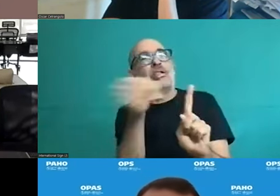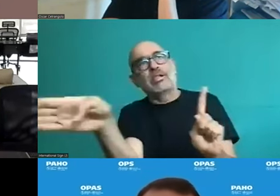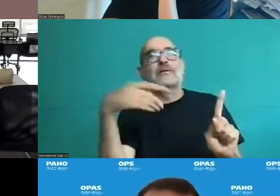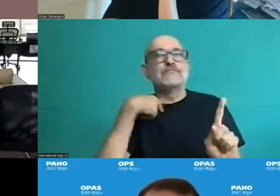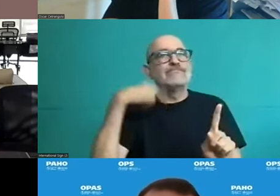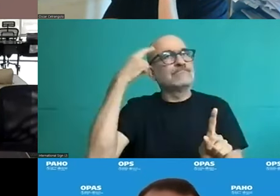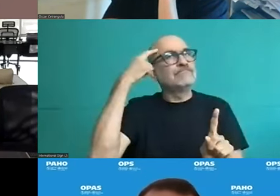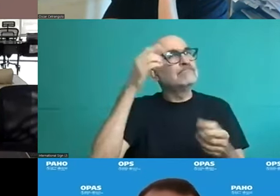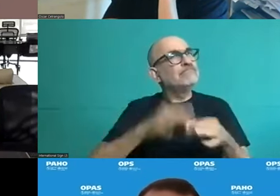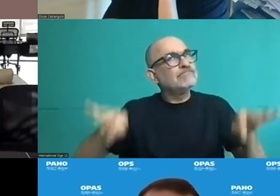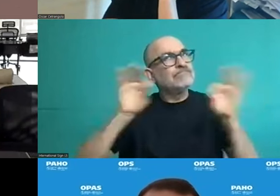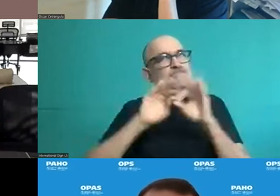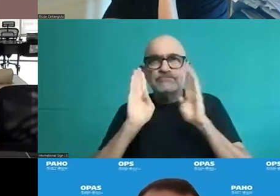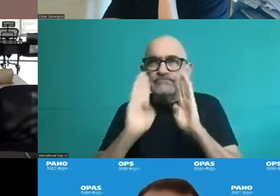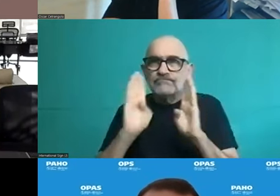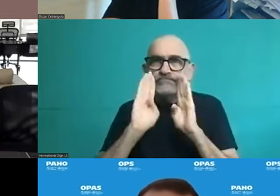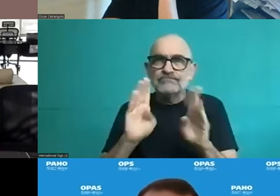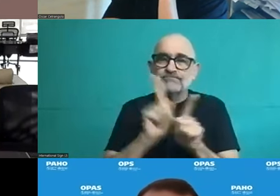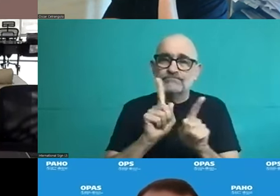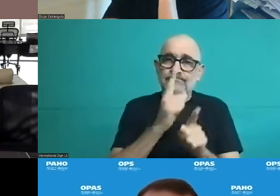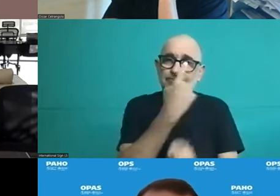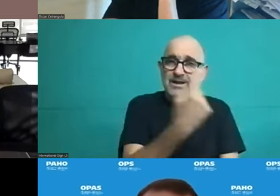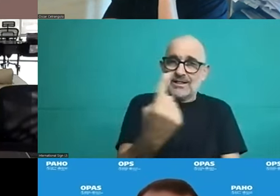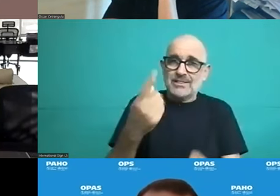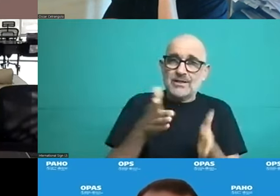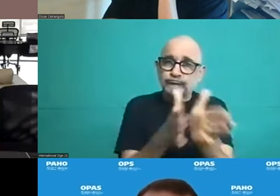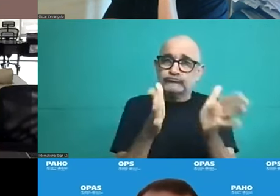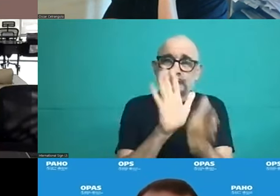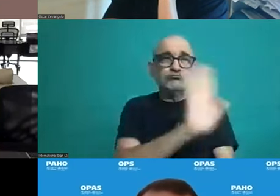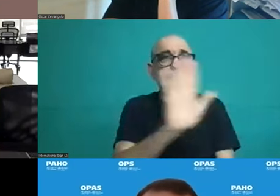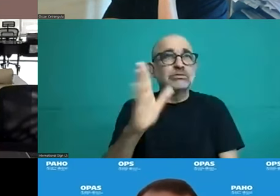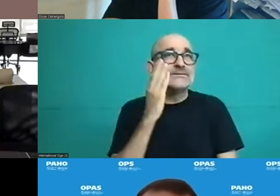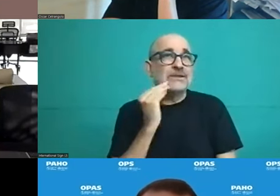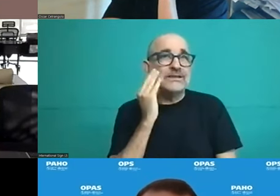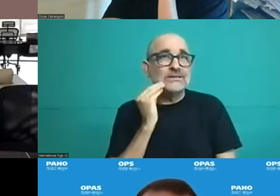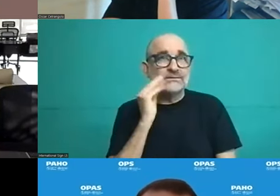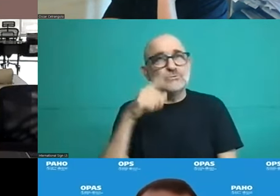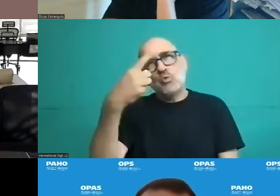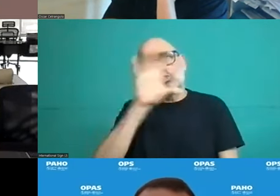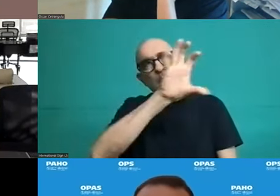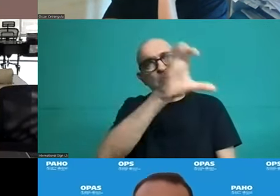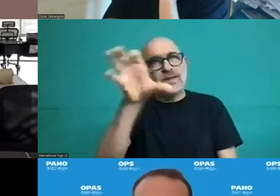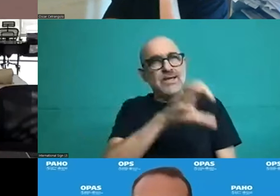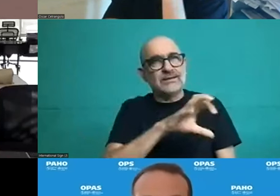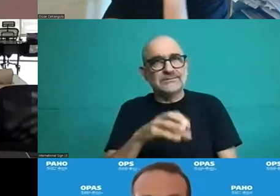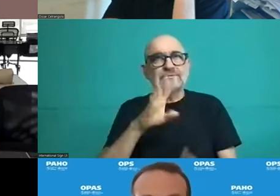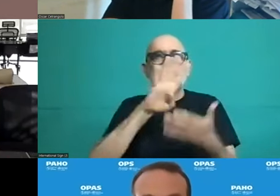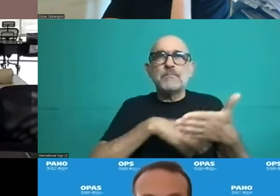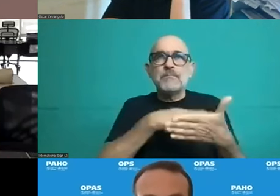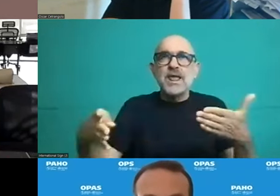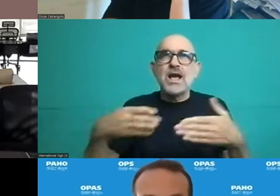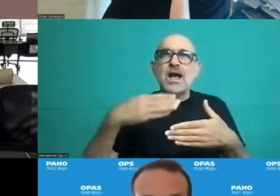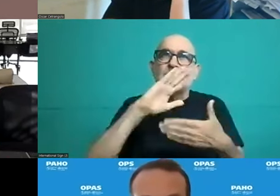mechanisms to capture resources you pay for a complementary. But actually,